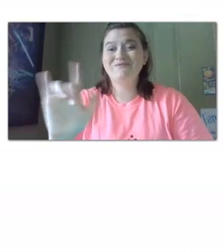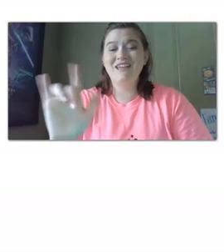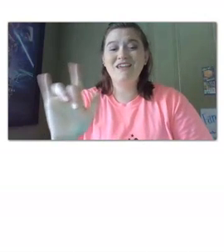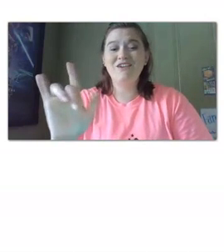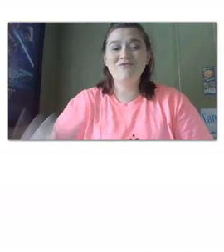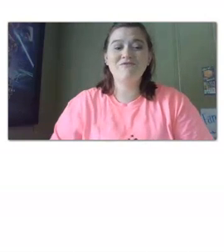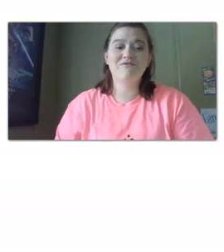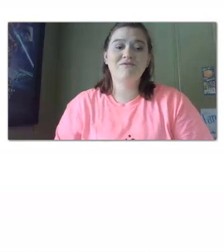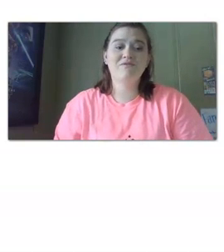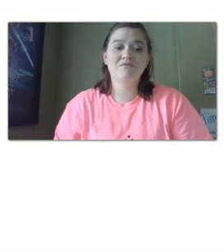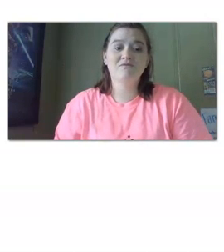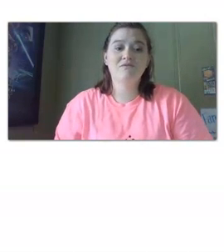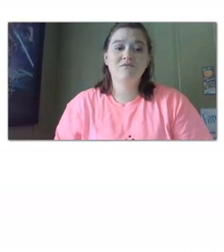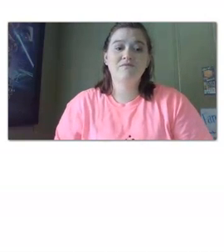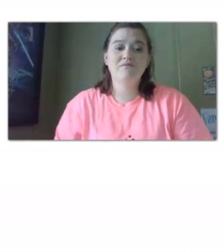thank you